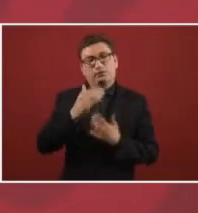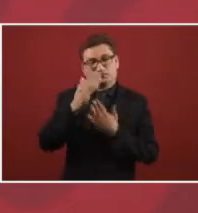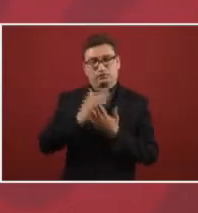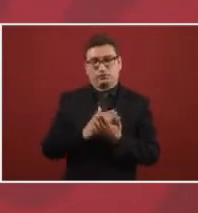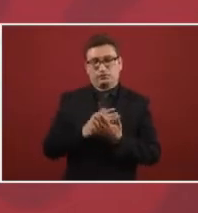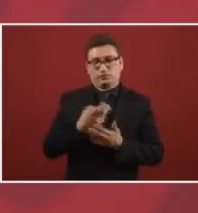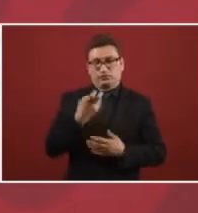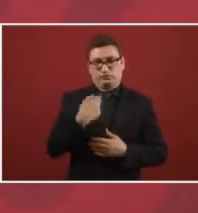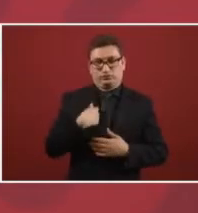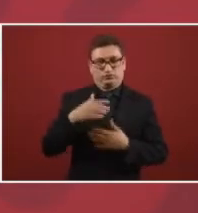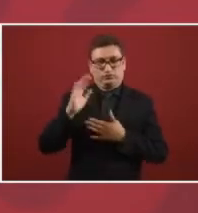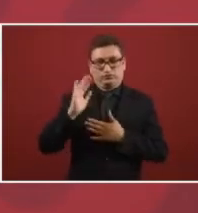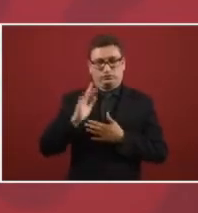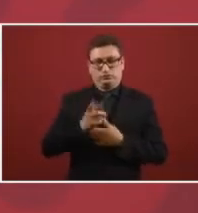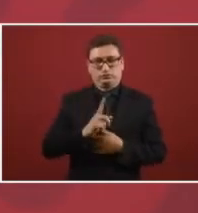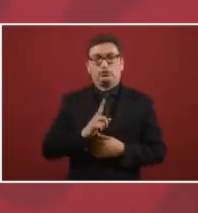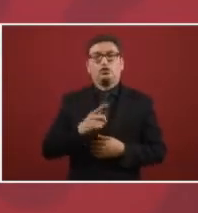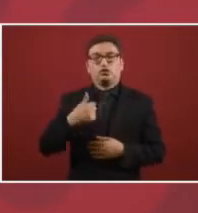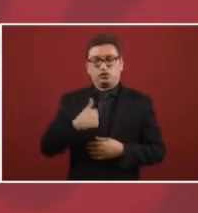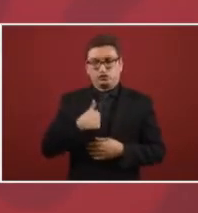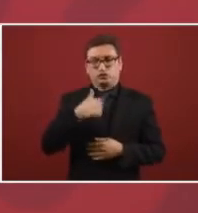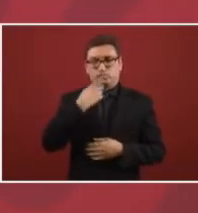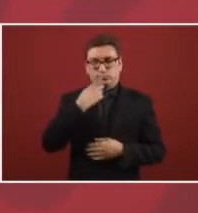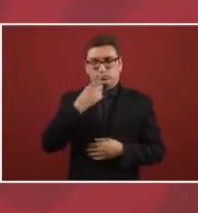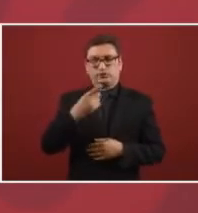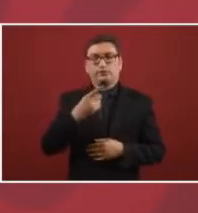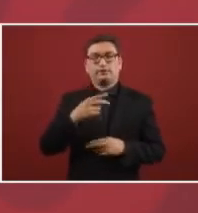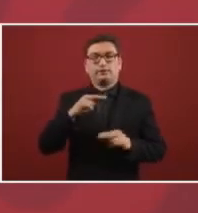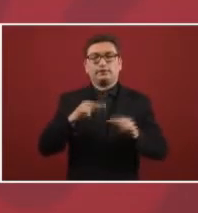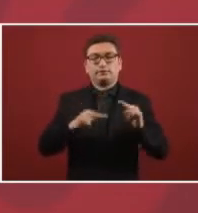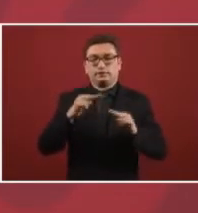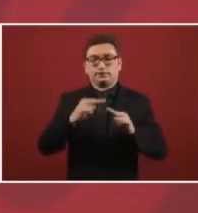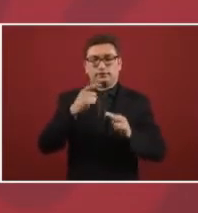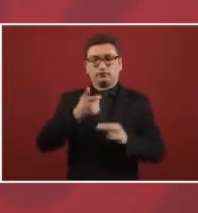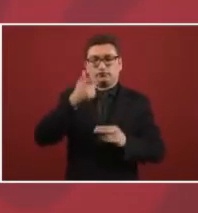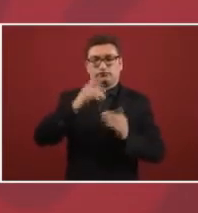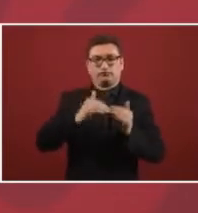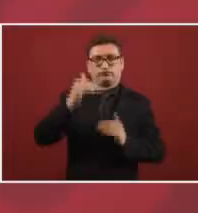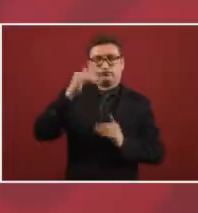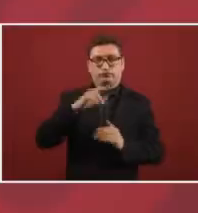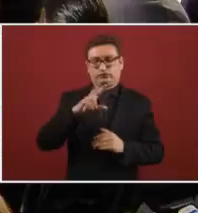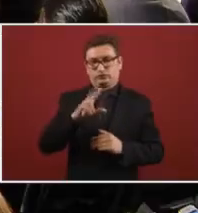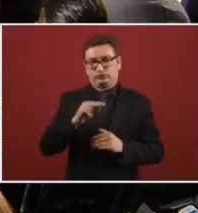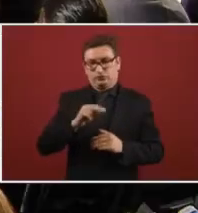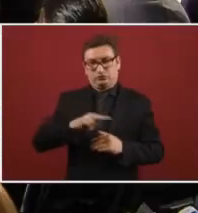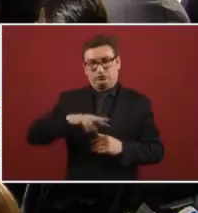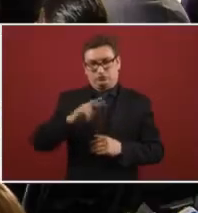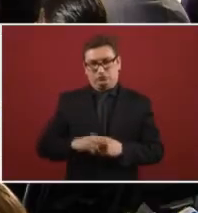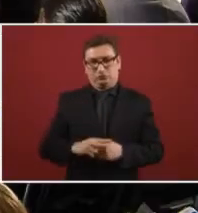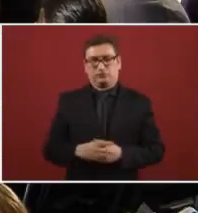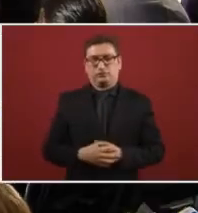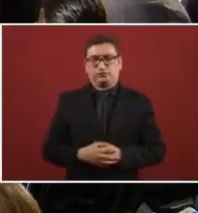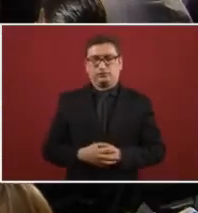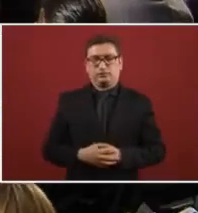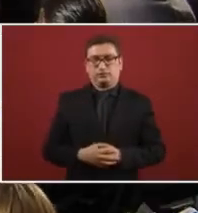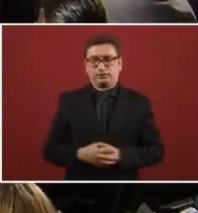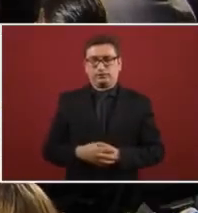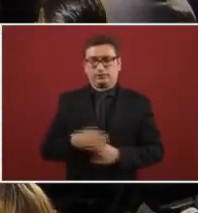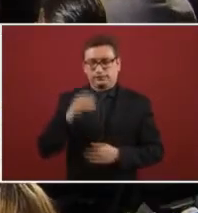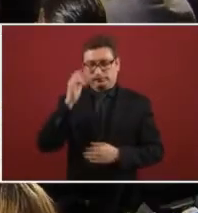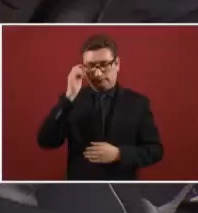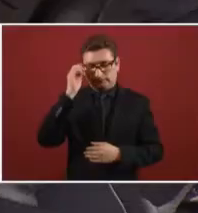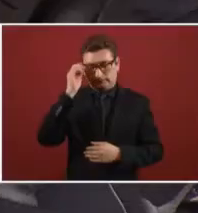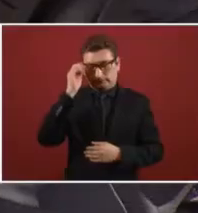And I did not commit to lowering the tolls. But I just agreed that it would not be, in real terms, an